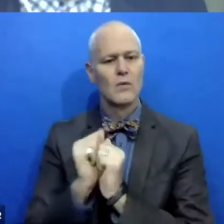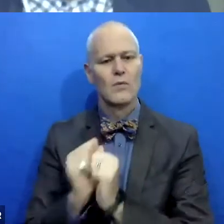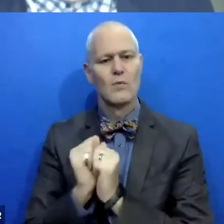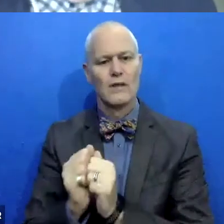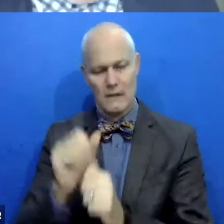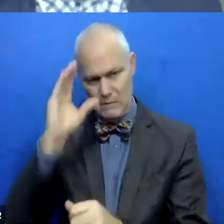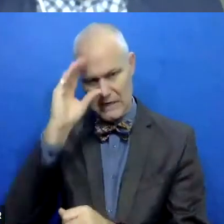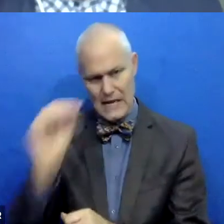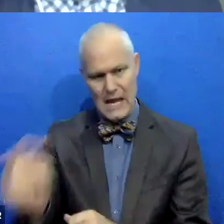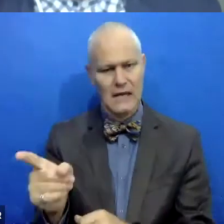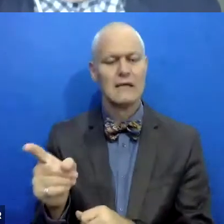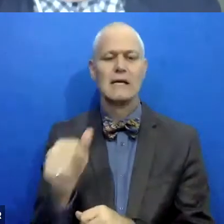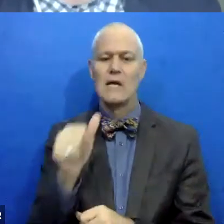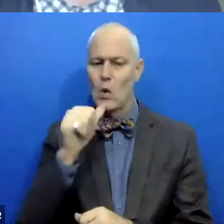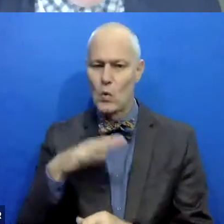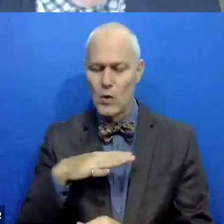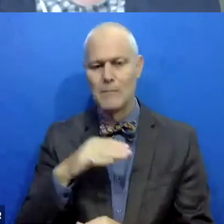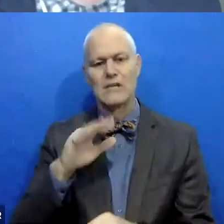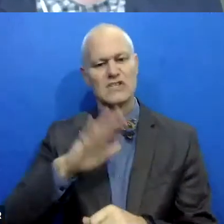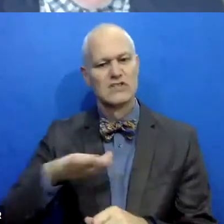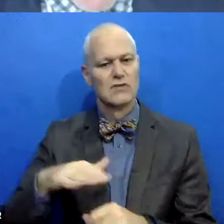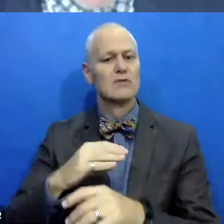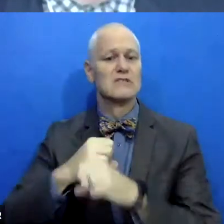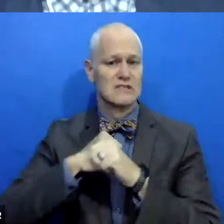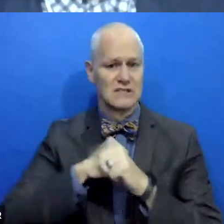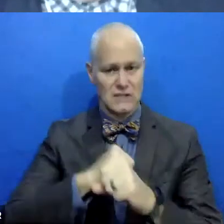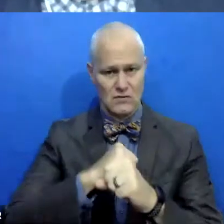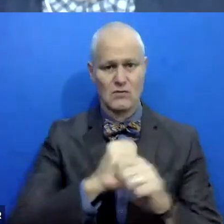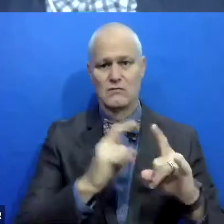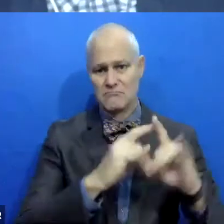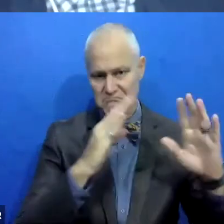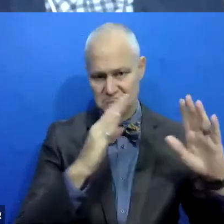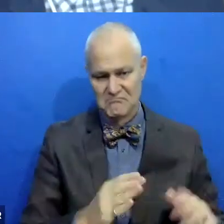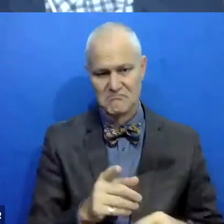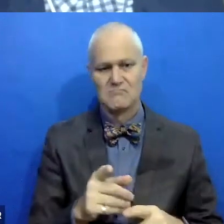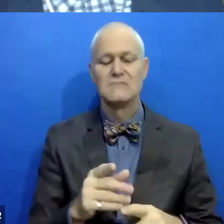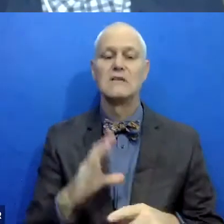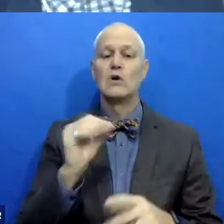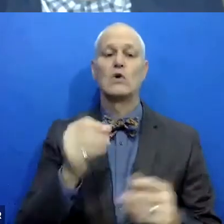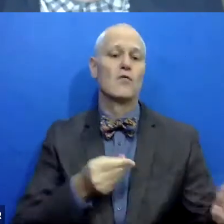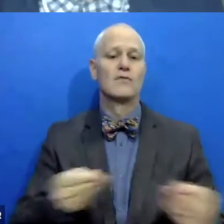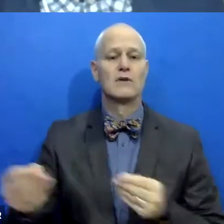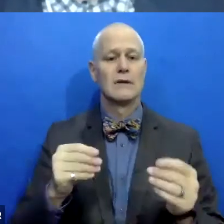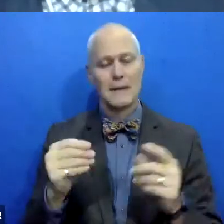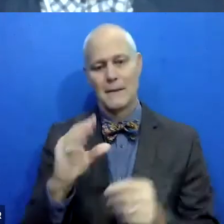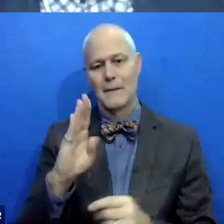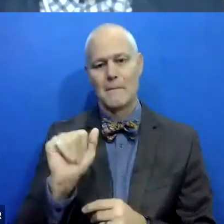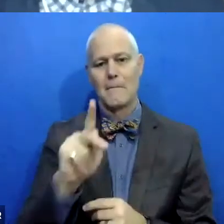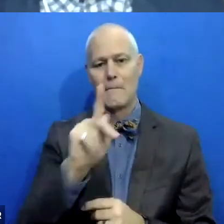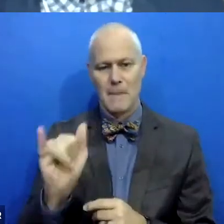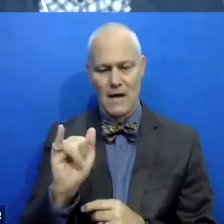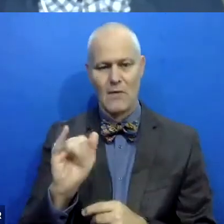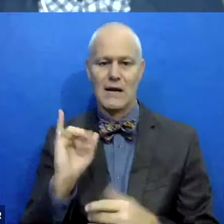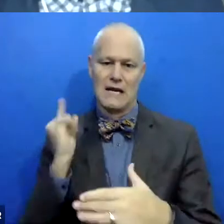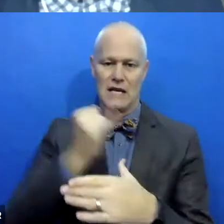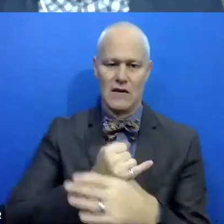local women and children's shelter here. He was co-facilitating battering intervention at the domestic abuse and intervention